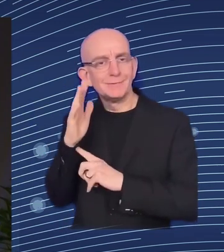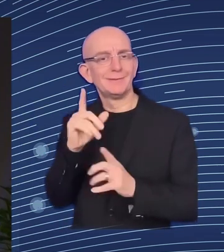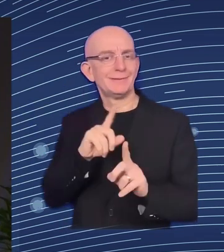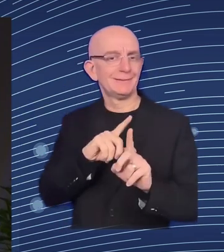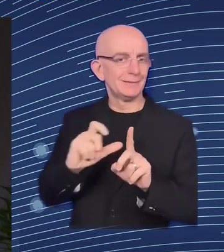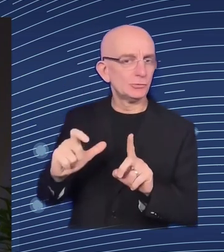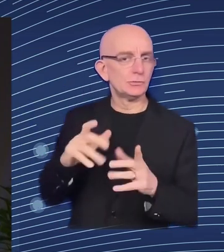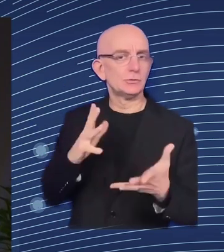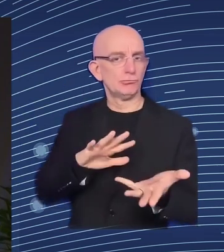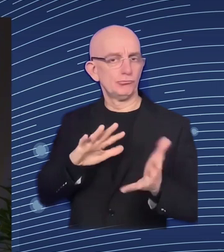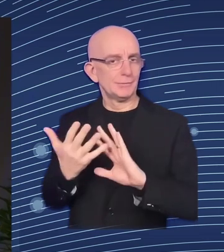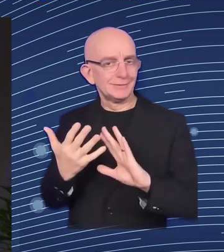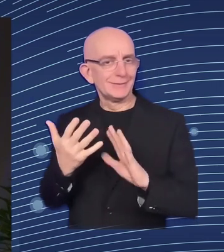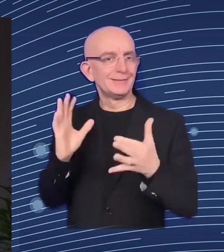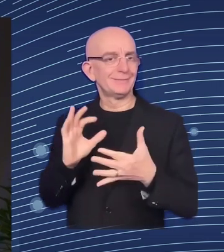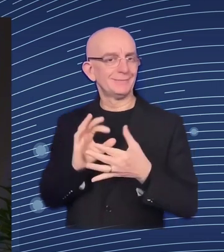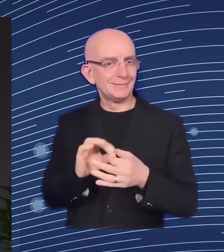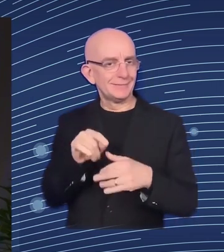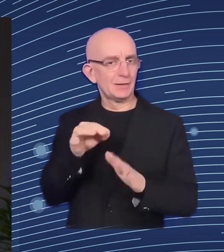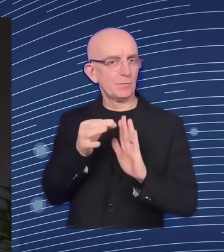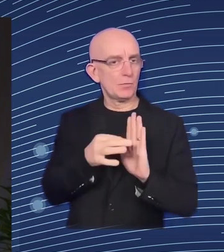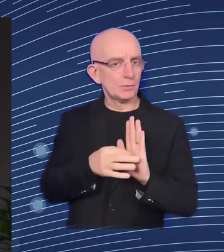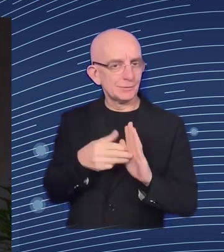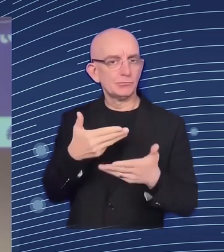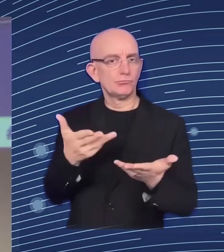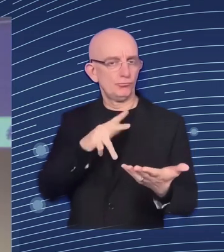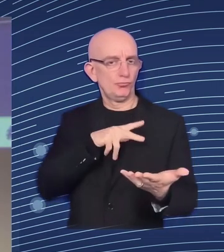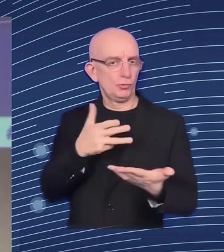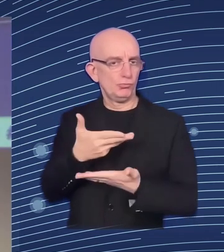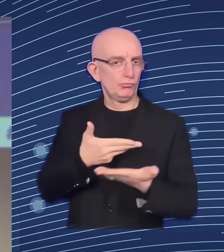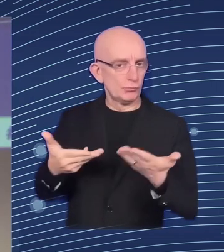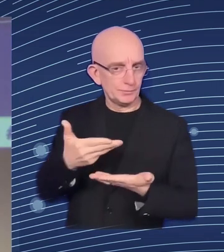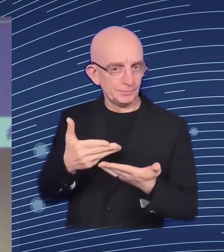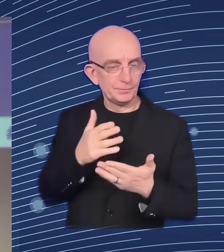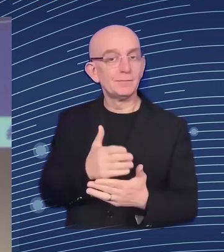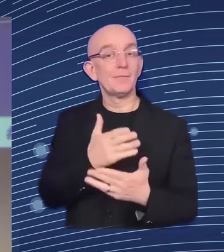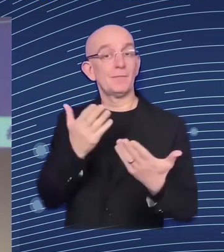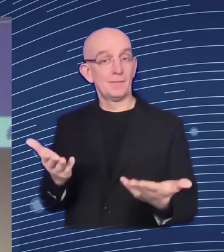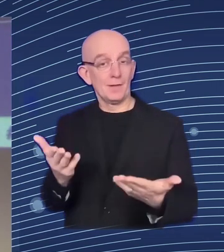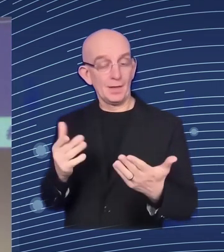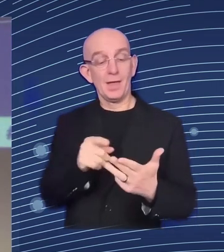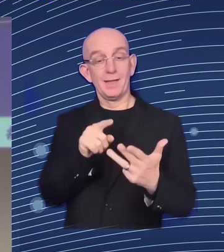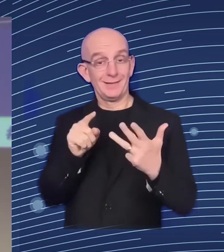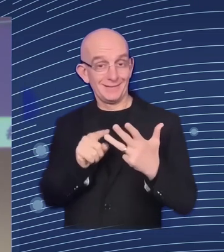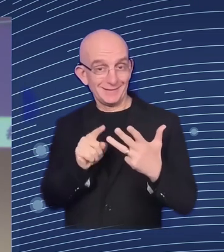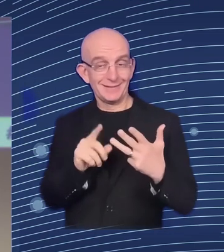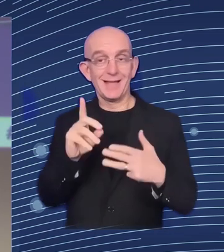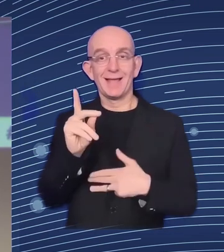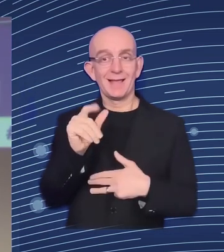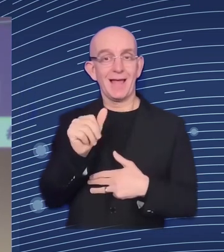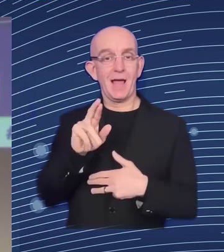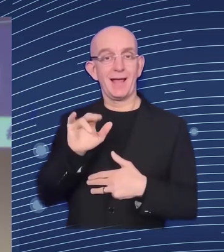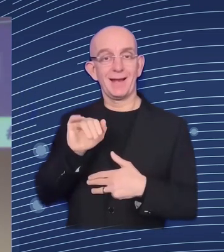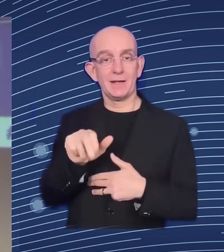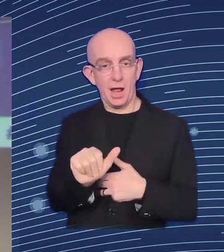Officer and coordinator of tax, welfare and pension research area at the Economic and Social Research Institute in Ireland.